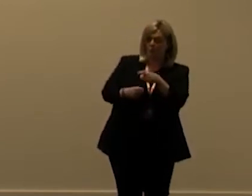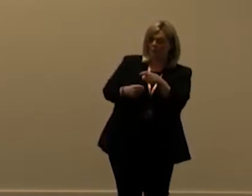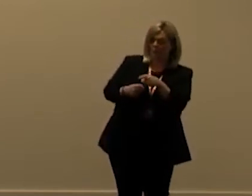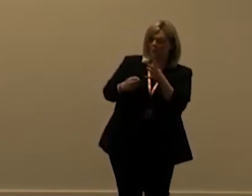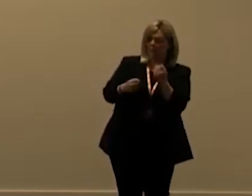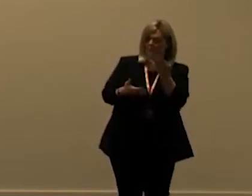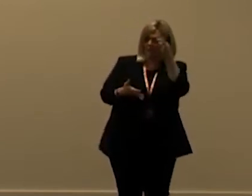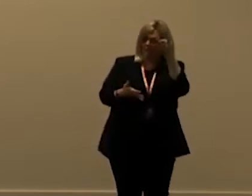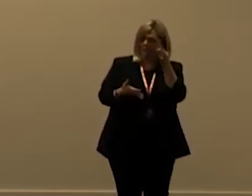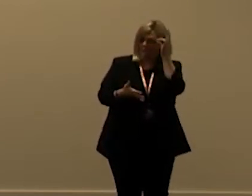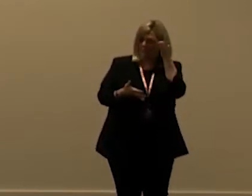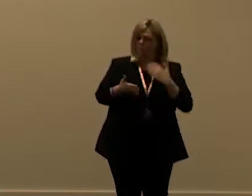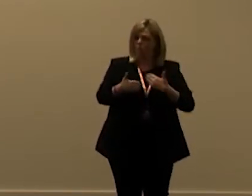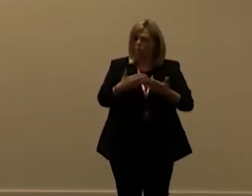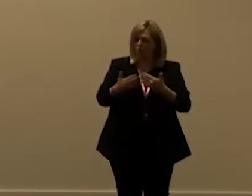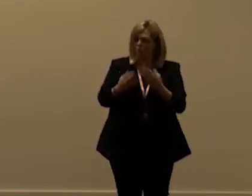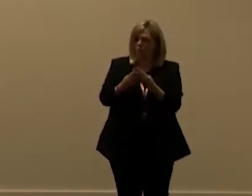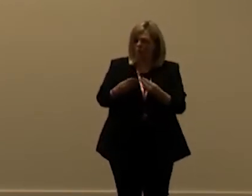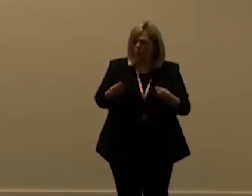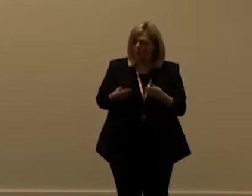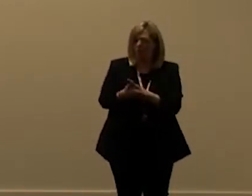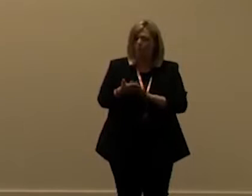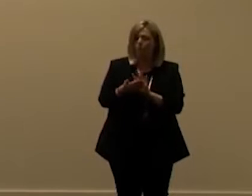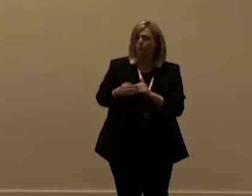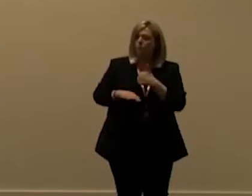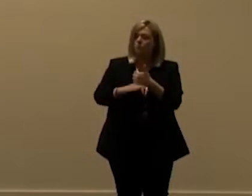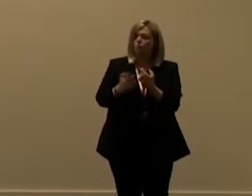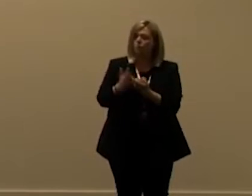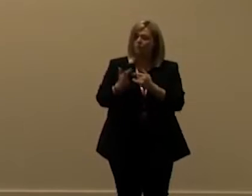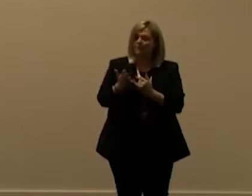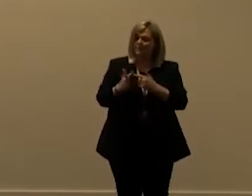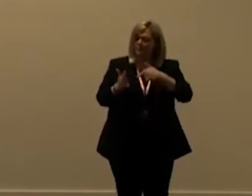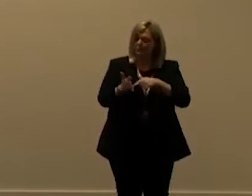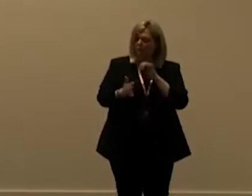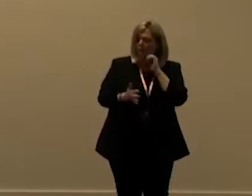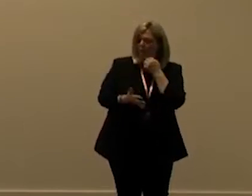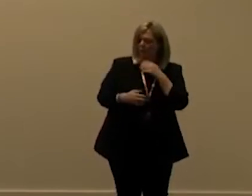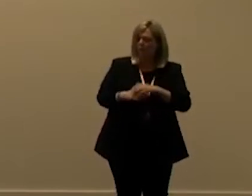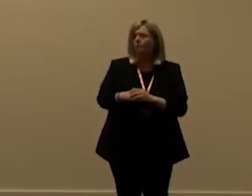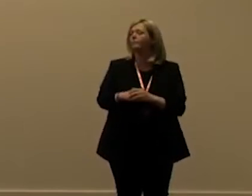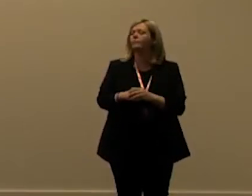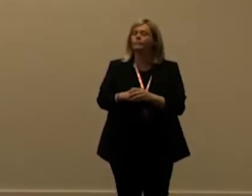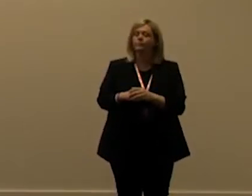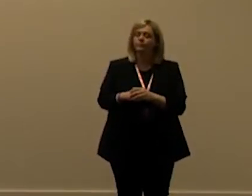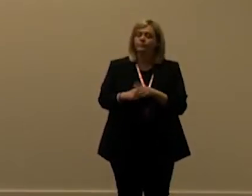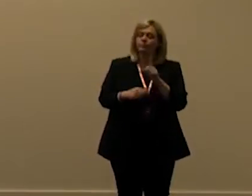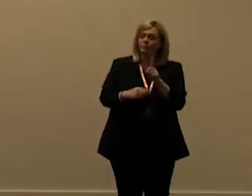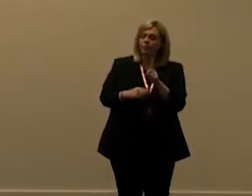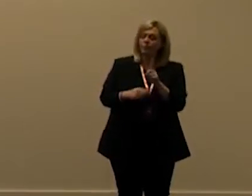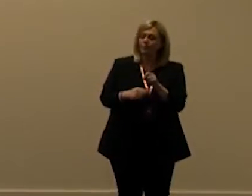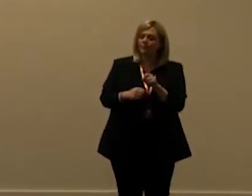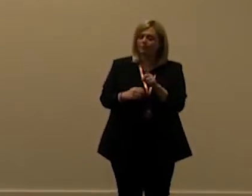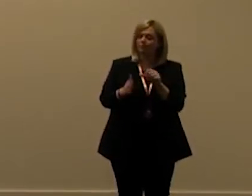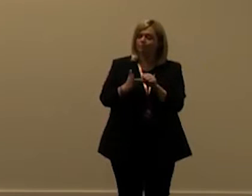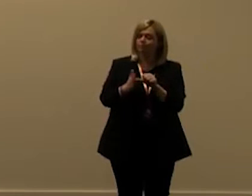five minute window and then you will be reset again you will get an exception if you break that throttling